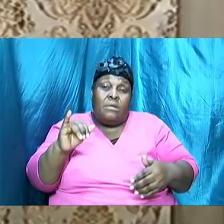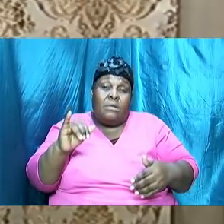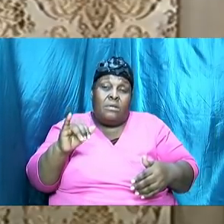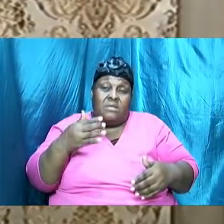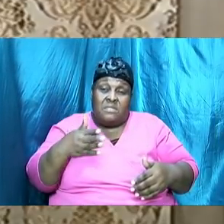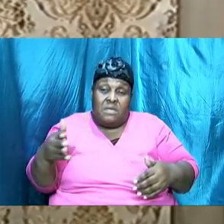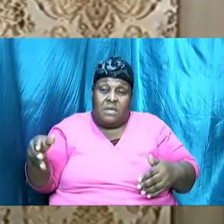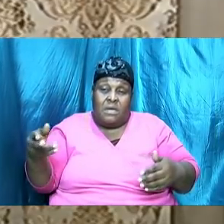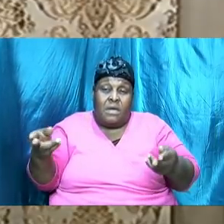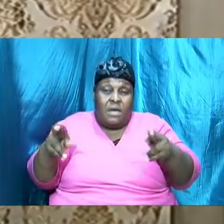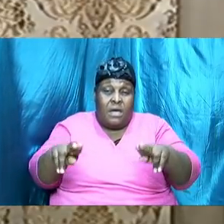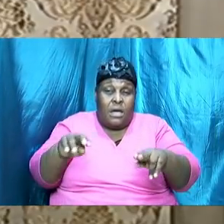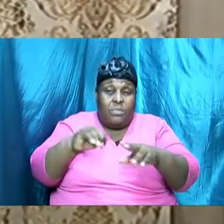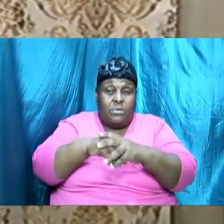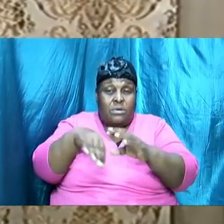heaven